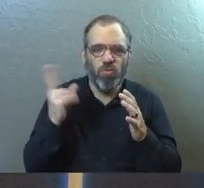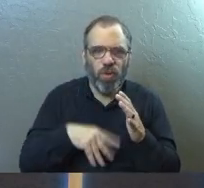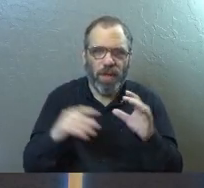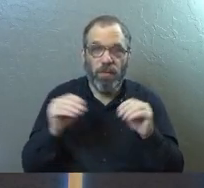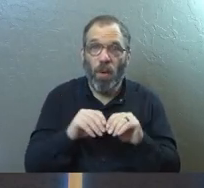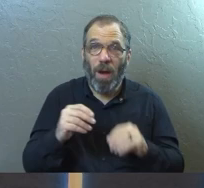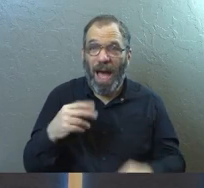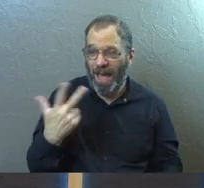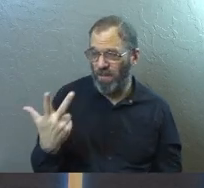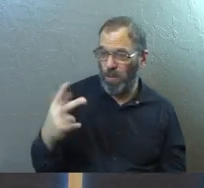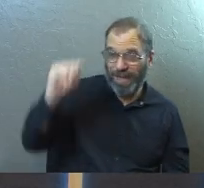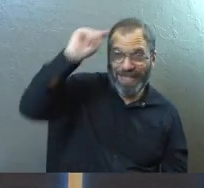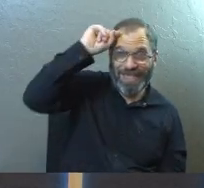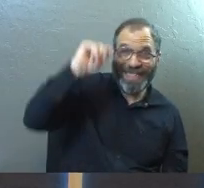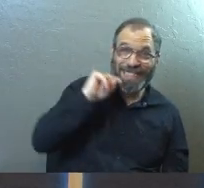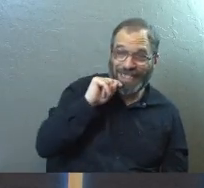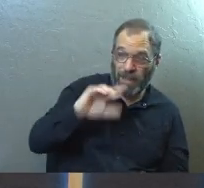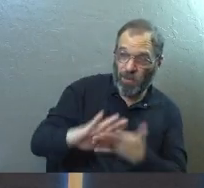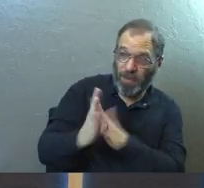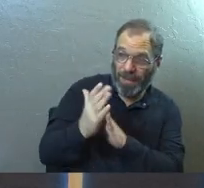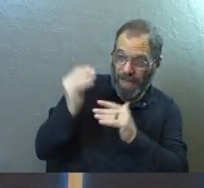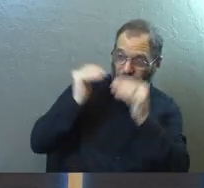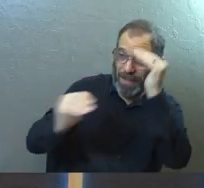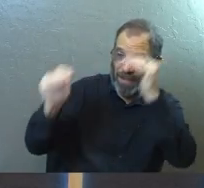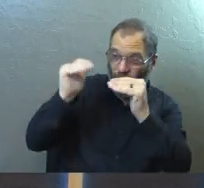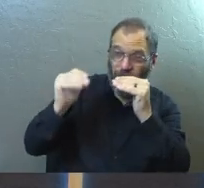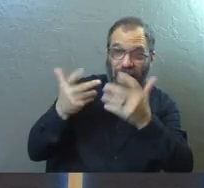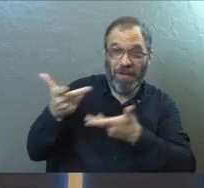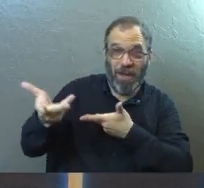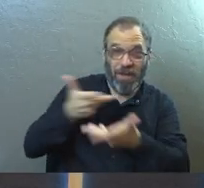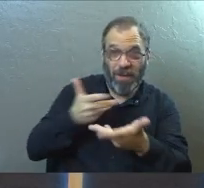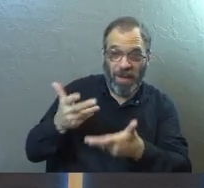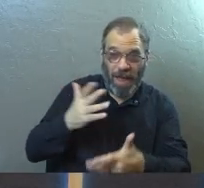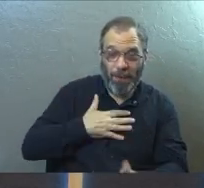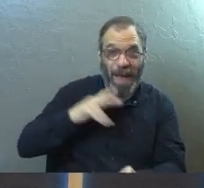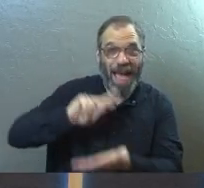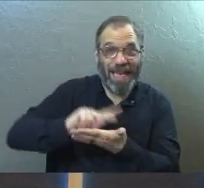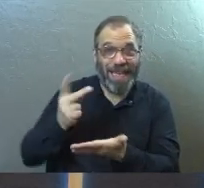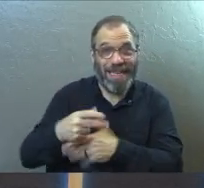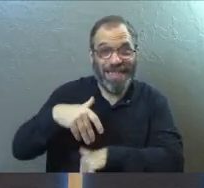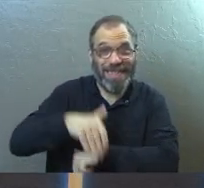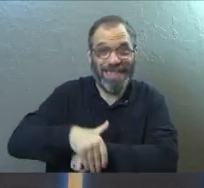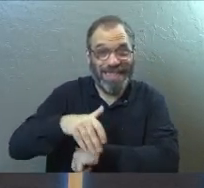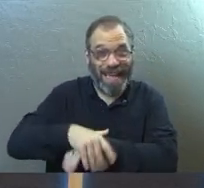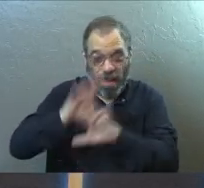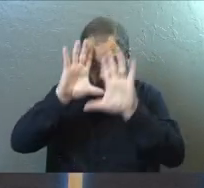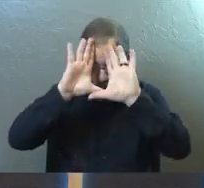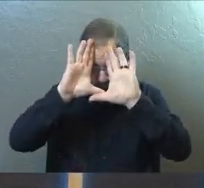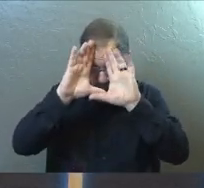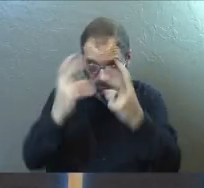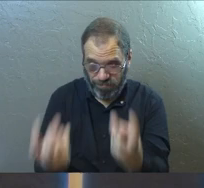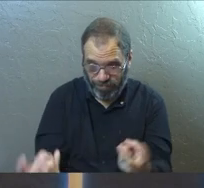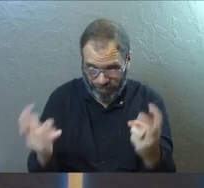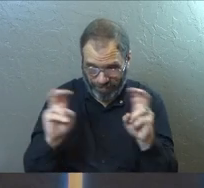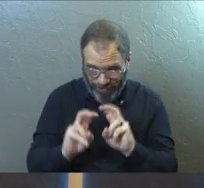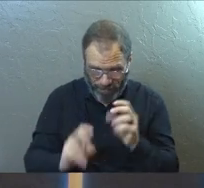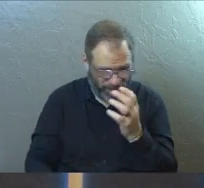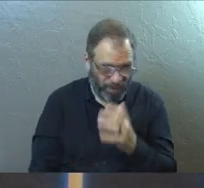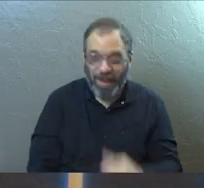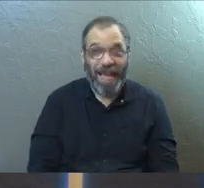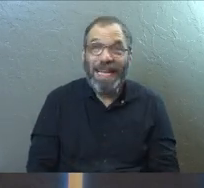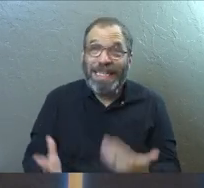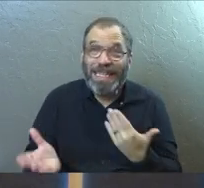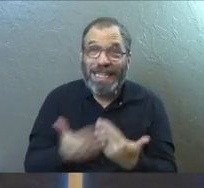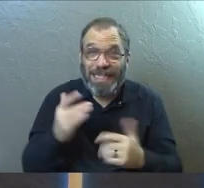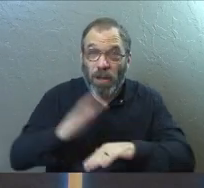I just raised three teenagers into adulthood and the conversations in our kitchens at night, my goodness, they